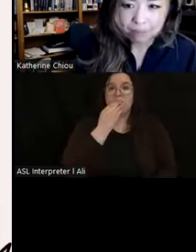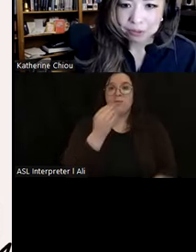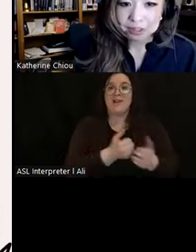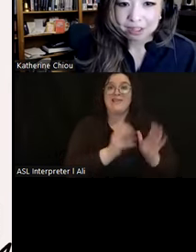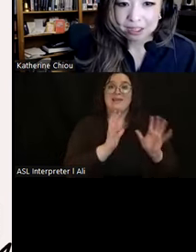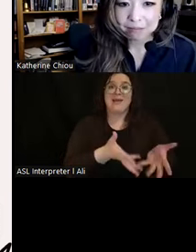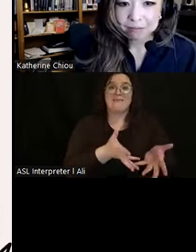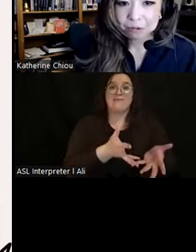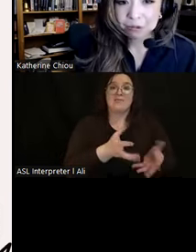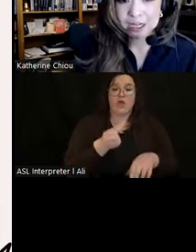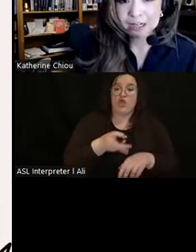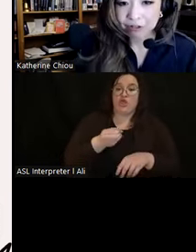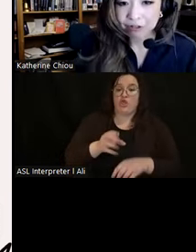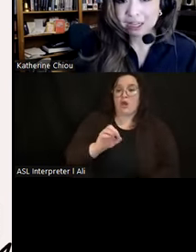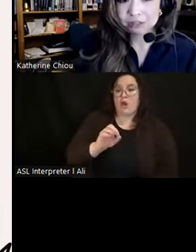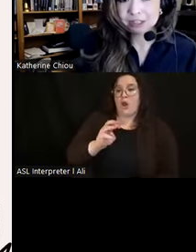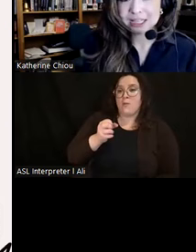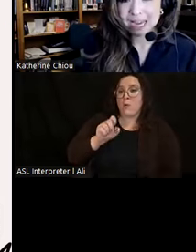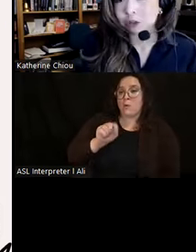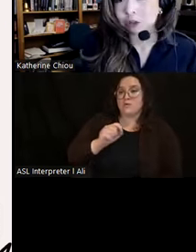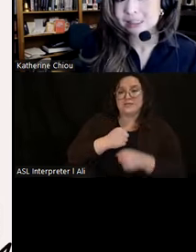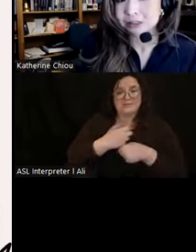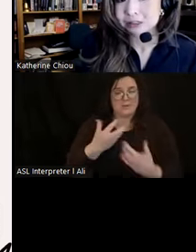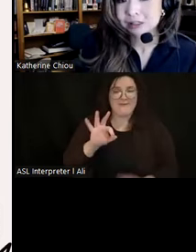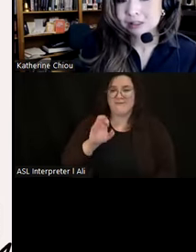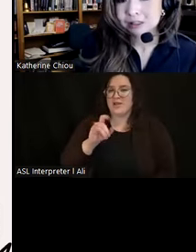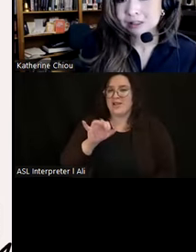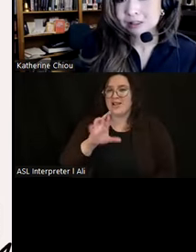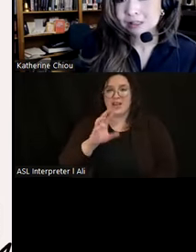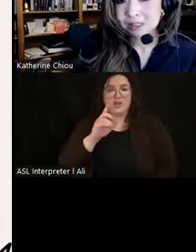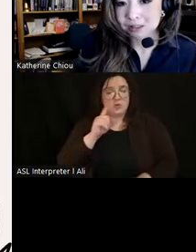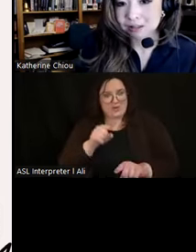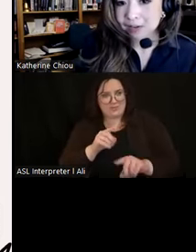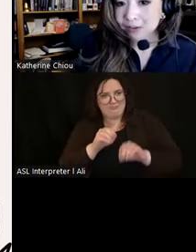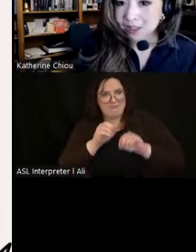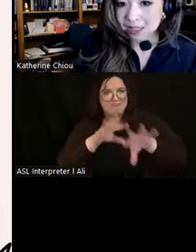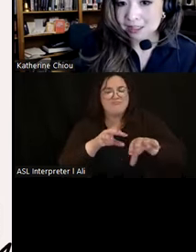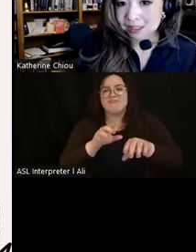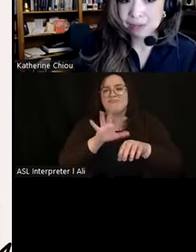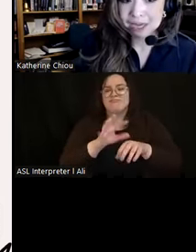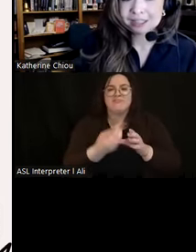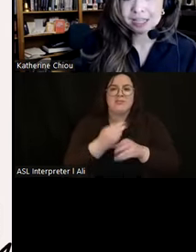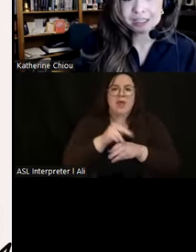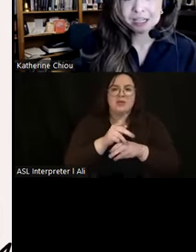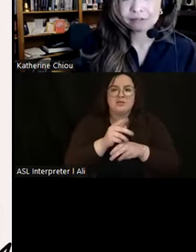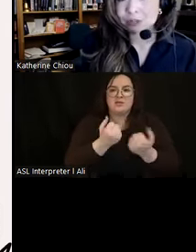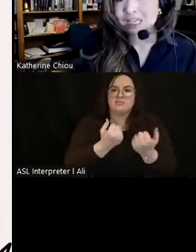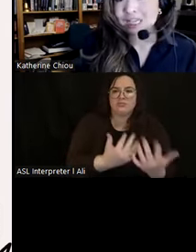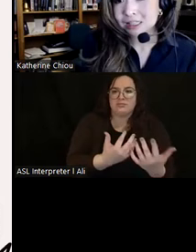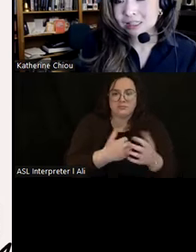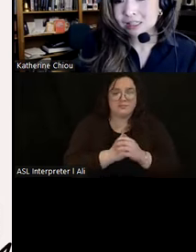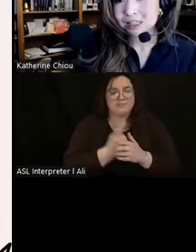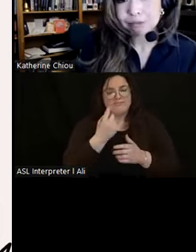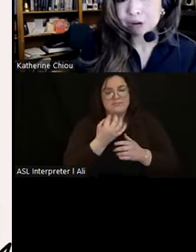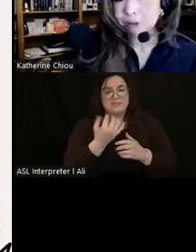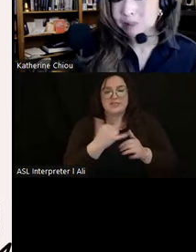composted them, creating fertilizer to enhance agricultural yields. Still, nevertheless, despite the necessity of routine,